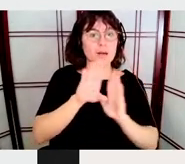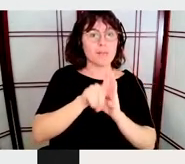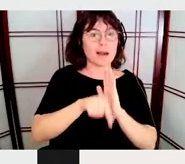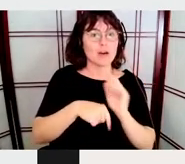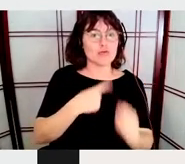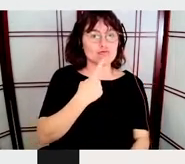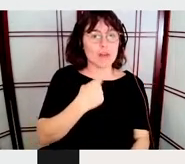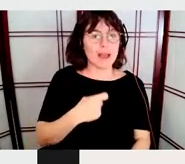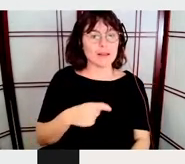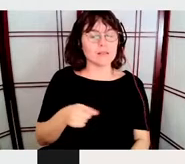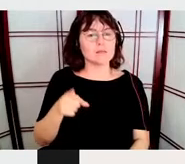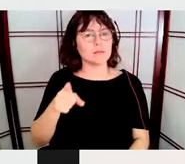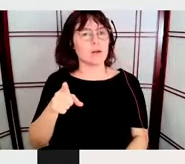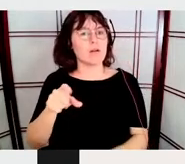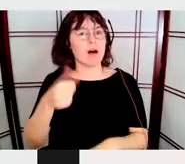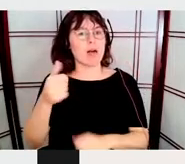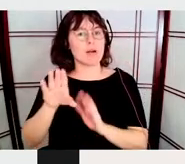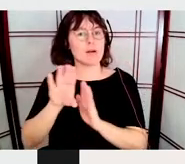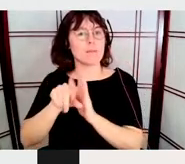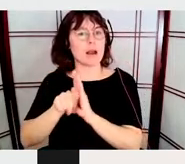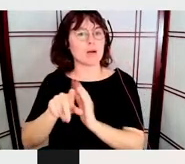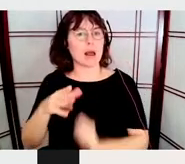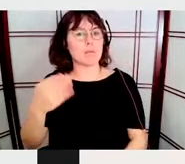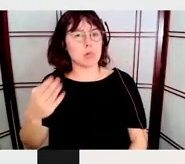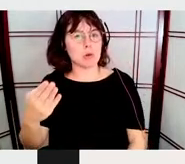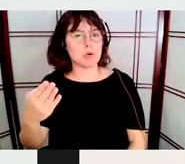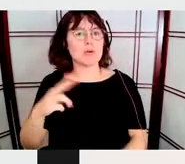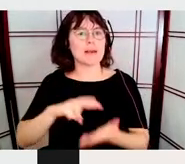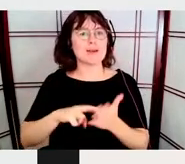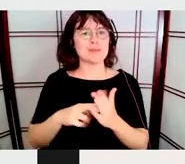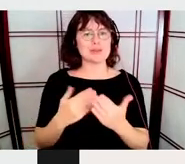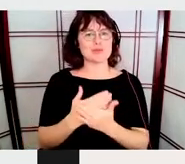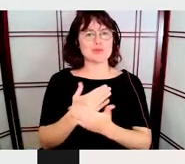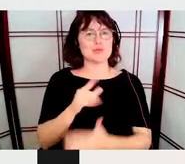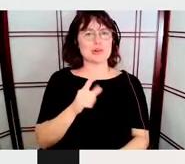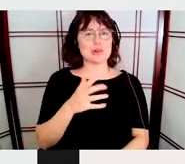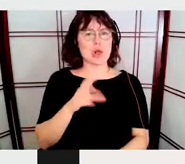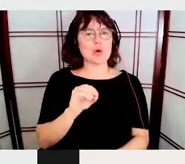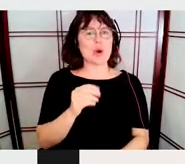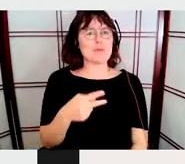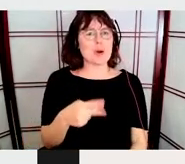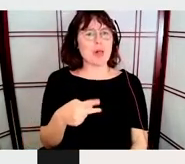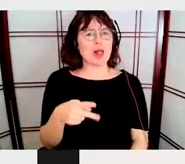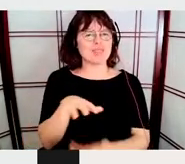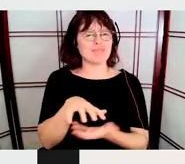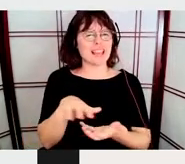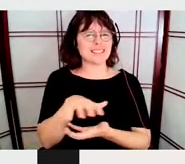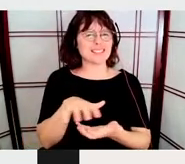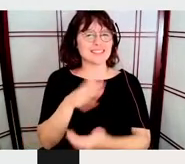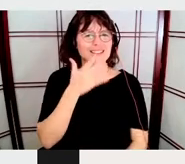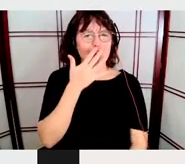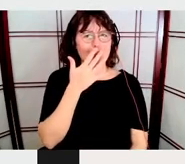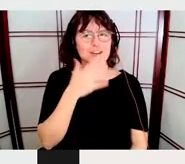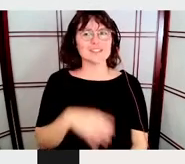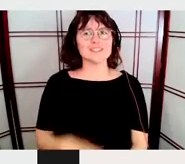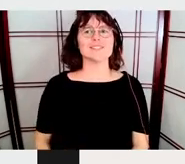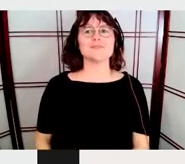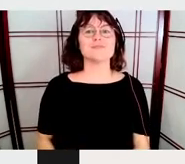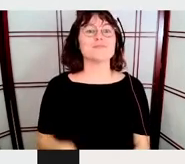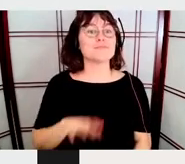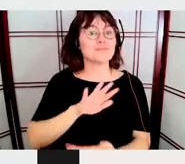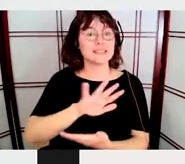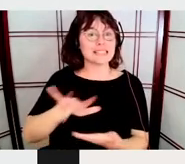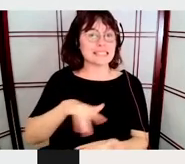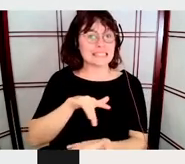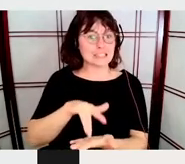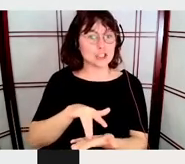be purple. The national symbol, one is white, the other one is yellow. So the logo that I made has to